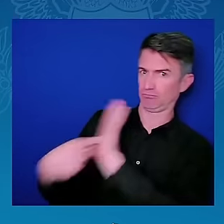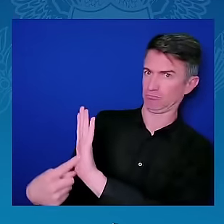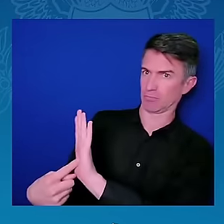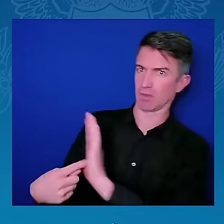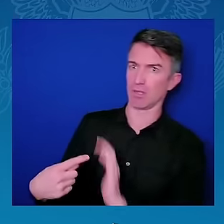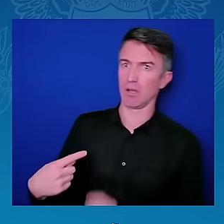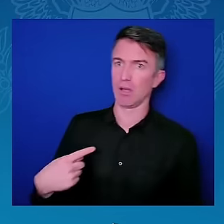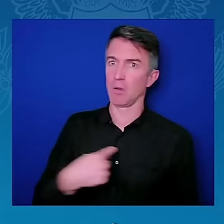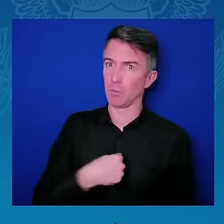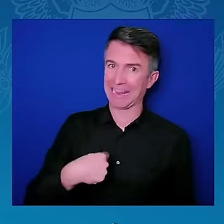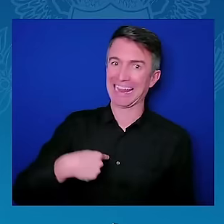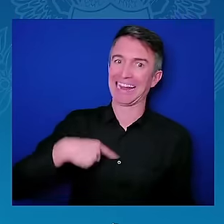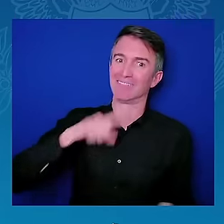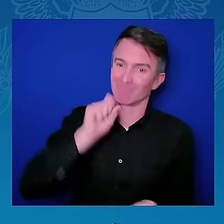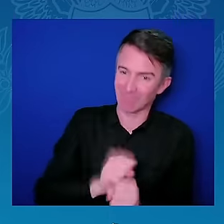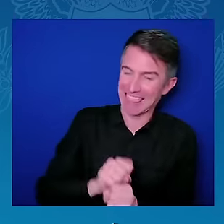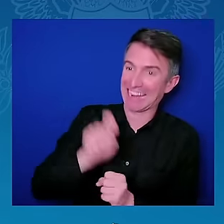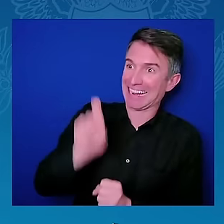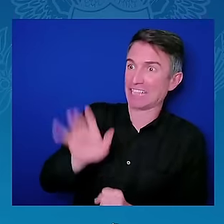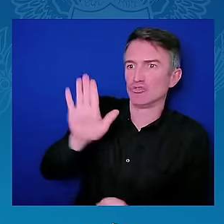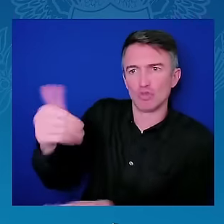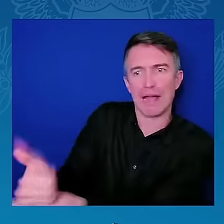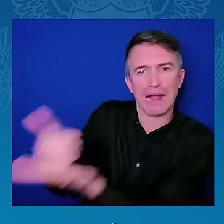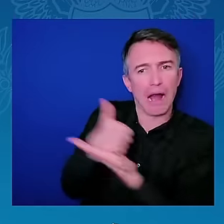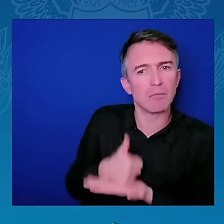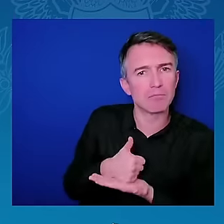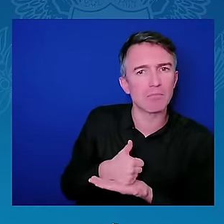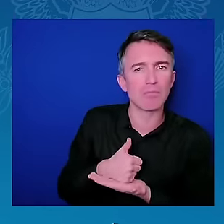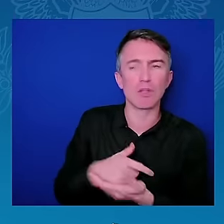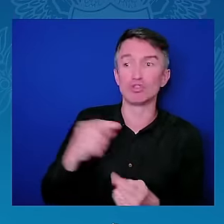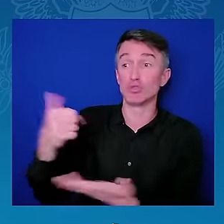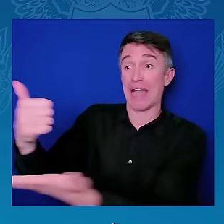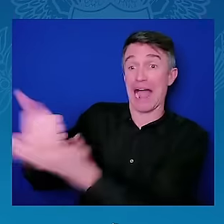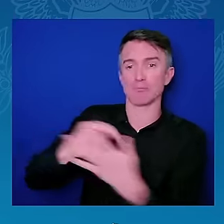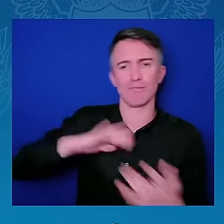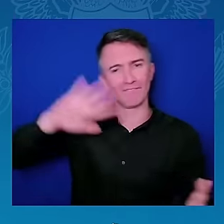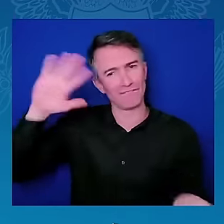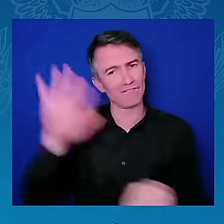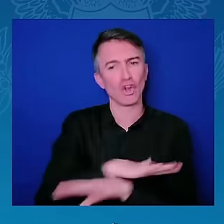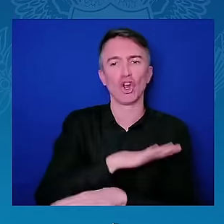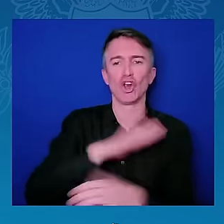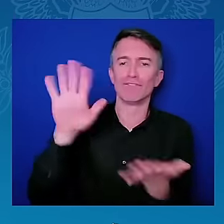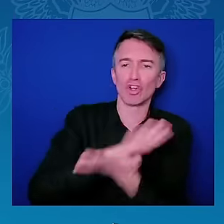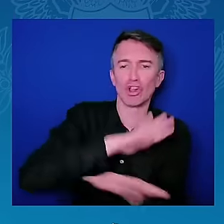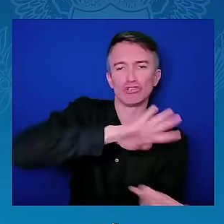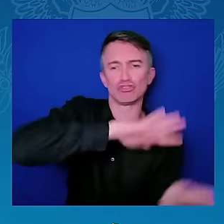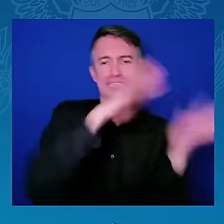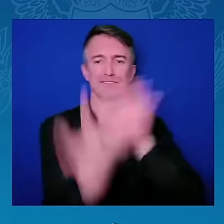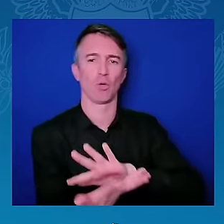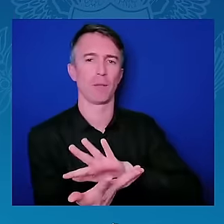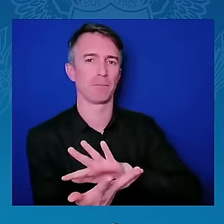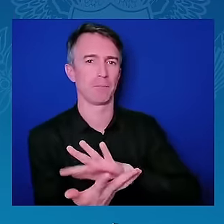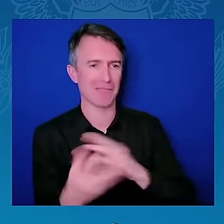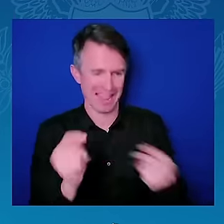unnecessary profiling and without making them pay more than they should. So,